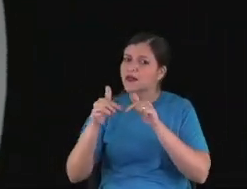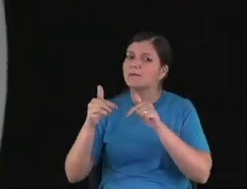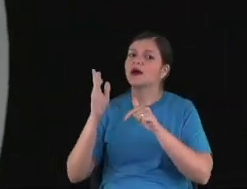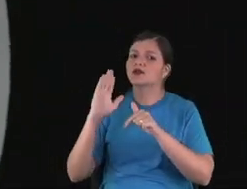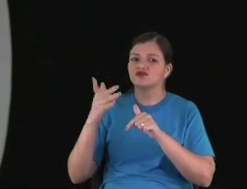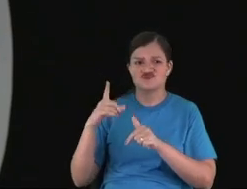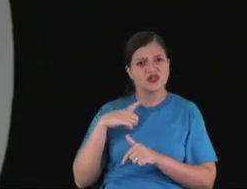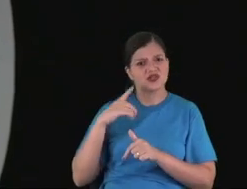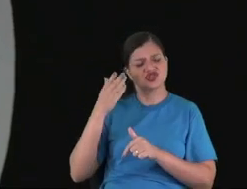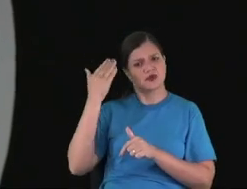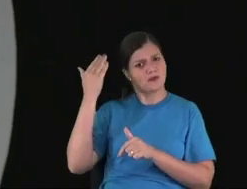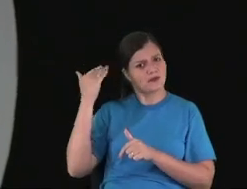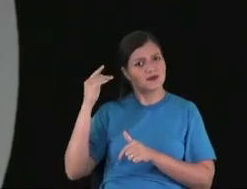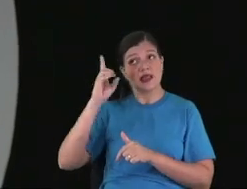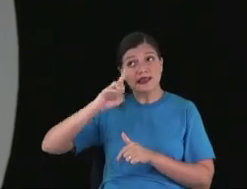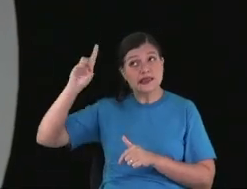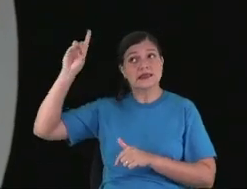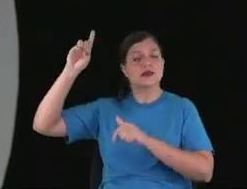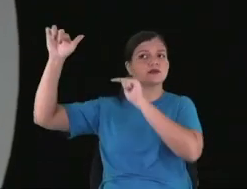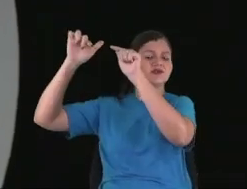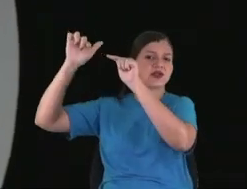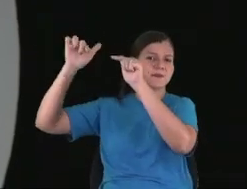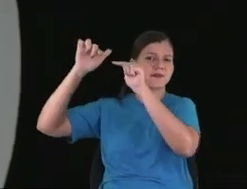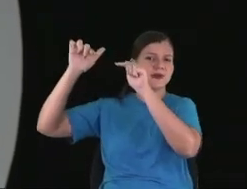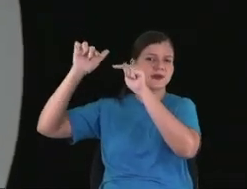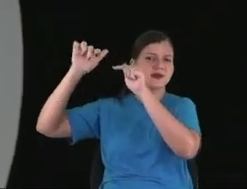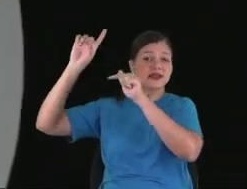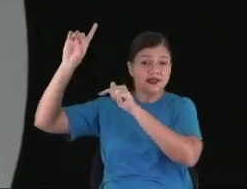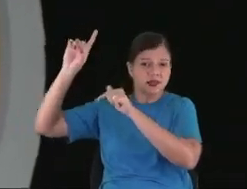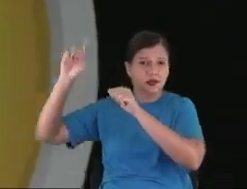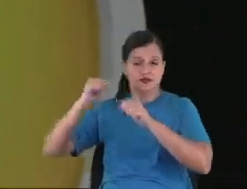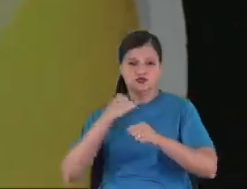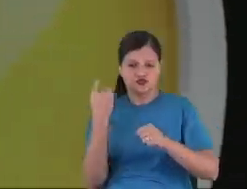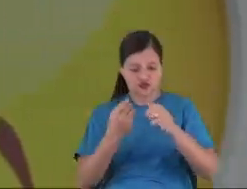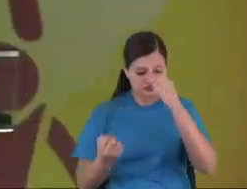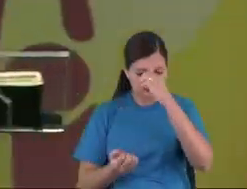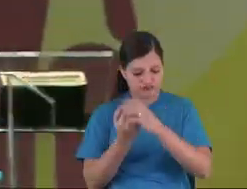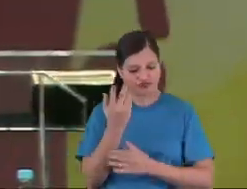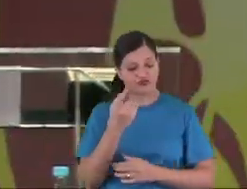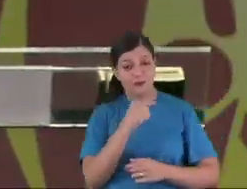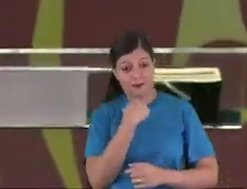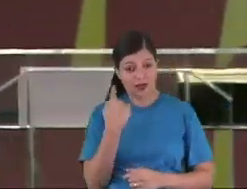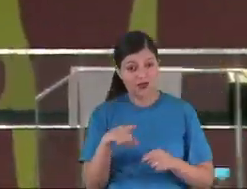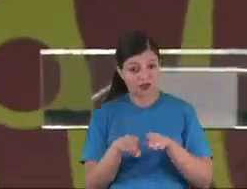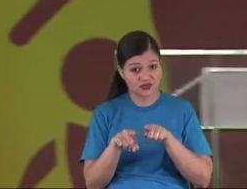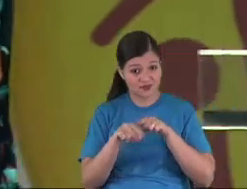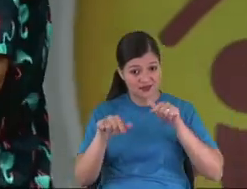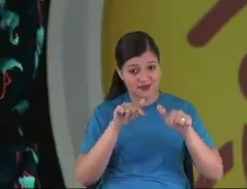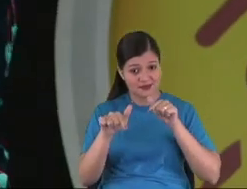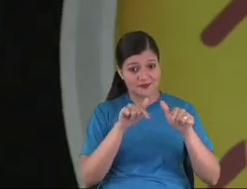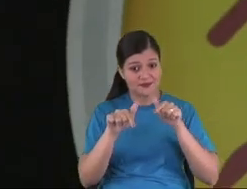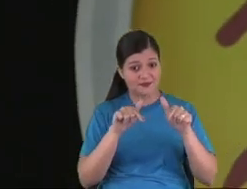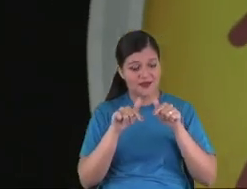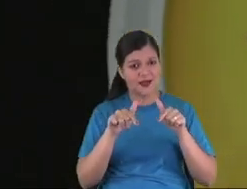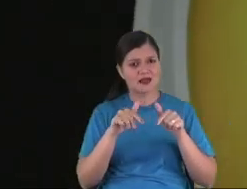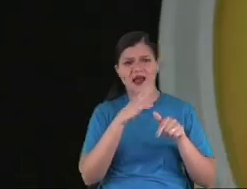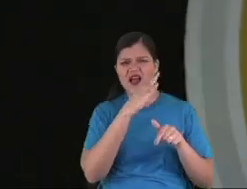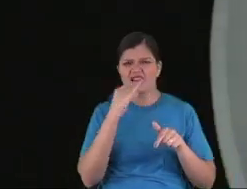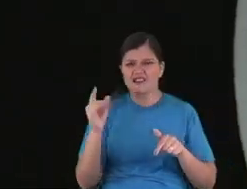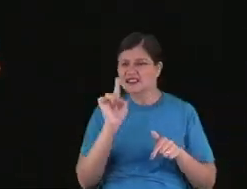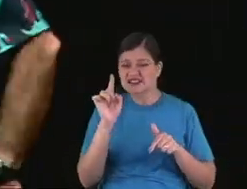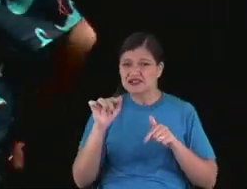job, the work comes first. God made us to work. He connected the self-esteem with the job.